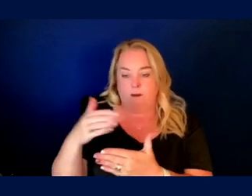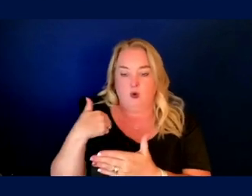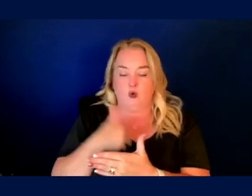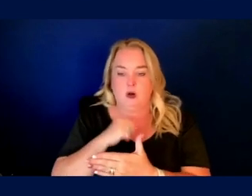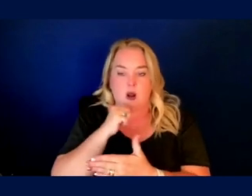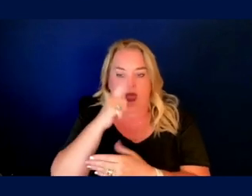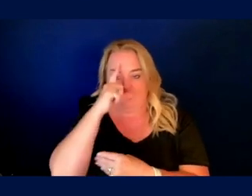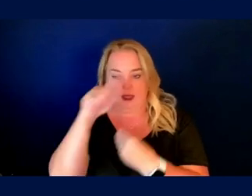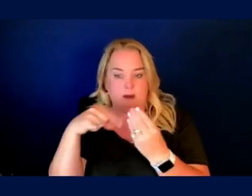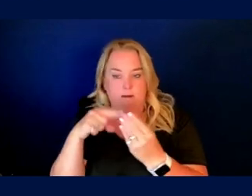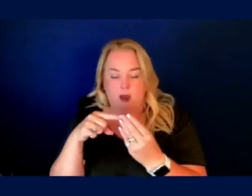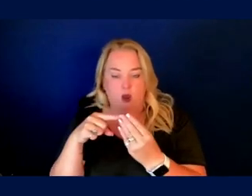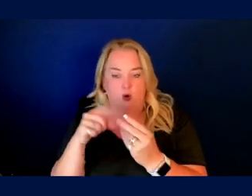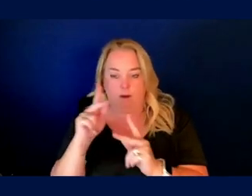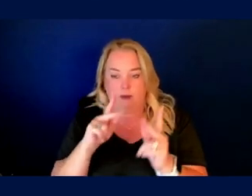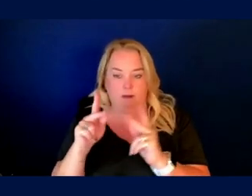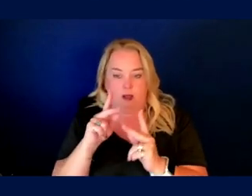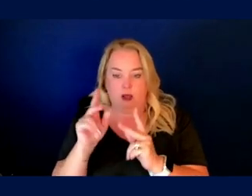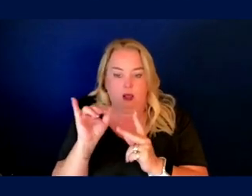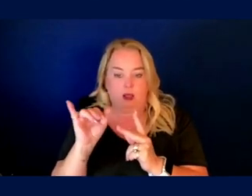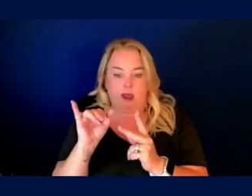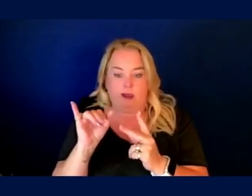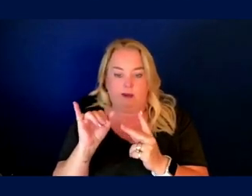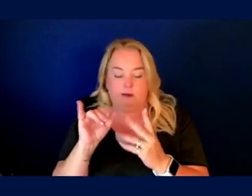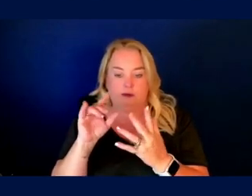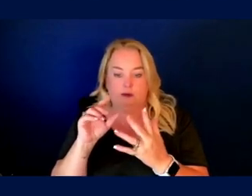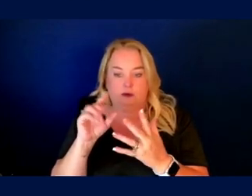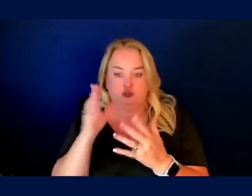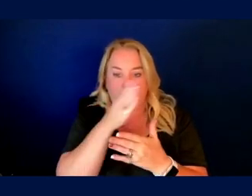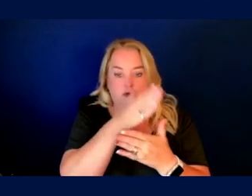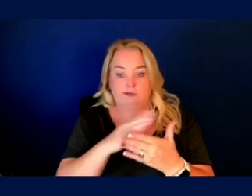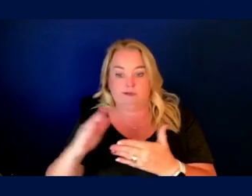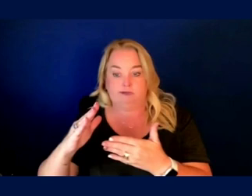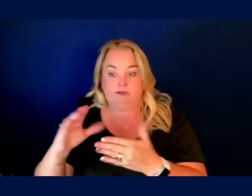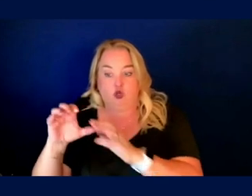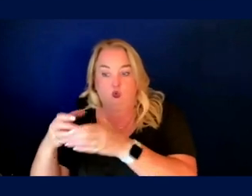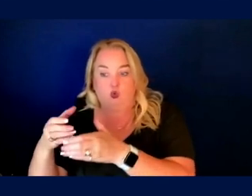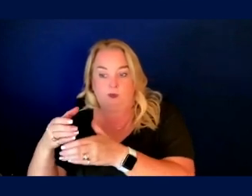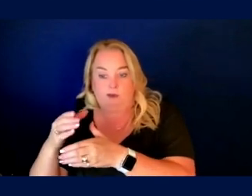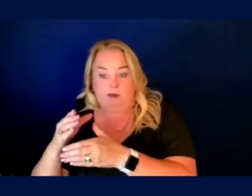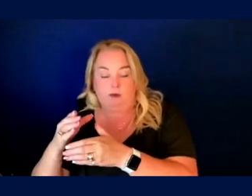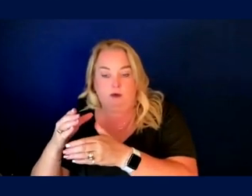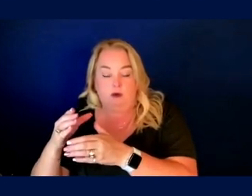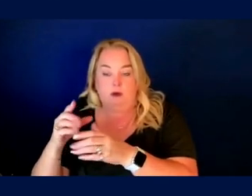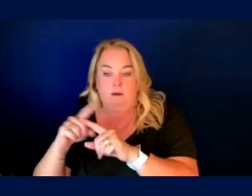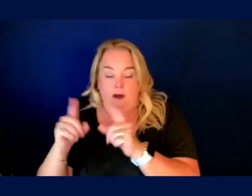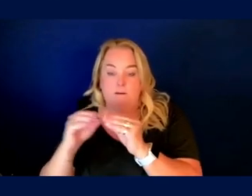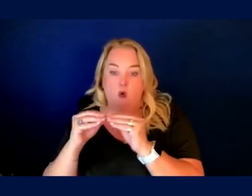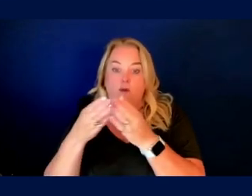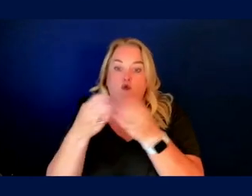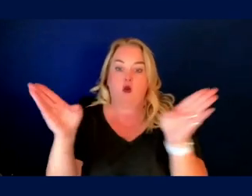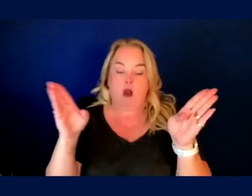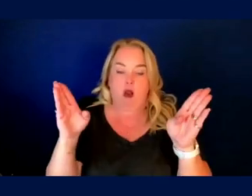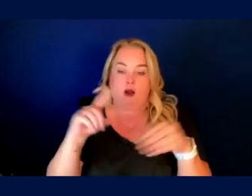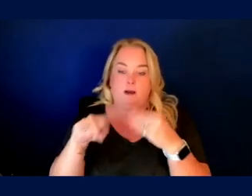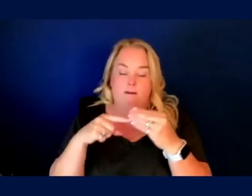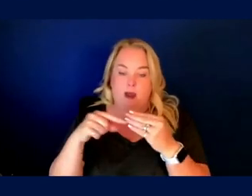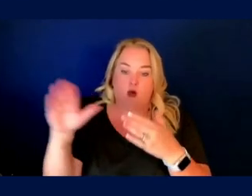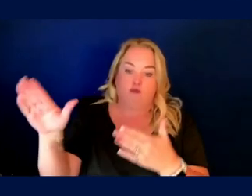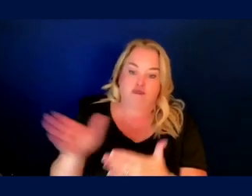thinking of these people as outliers. It's just getting us to think more broadly about the entire